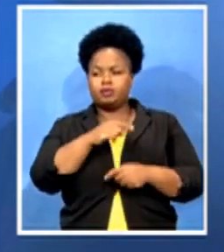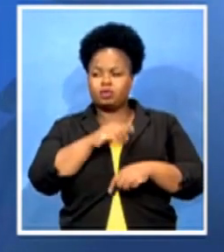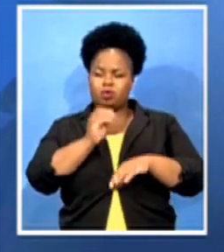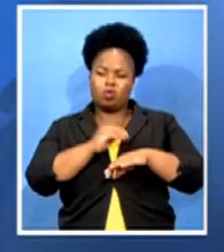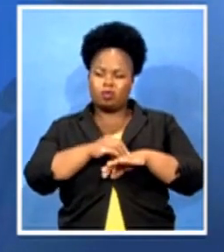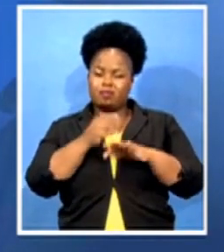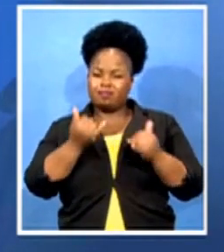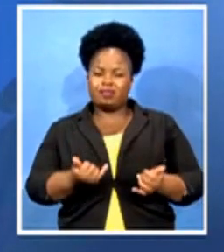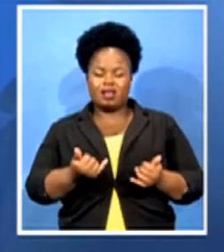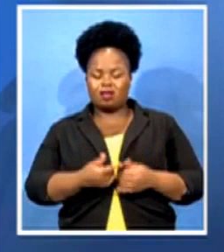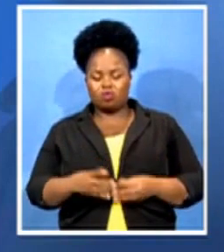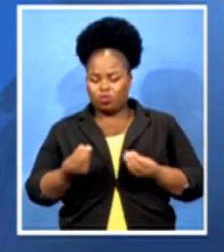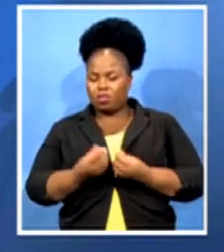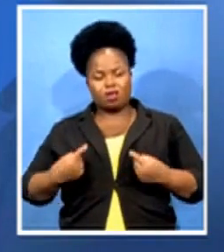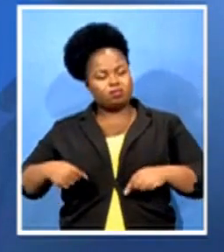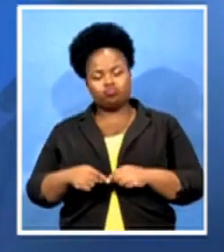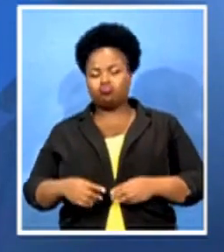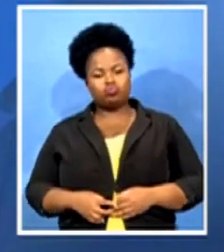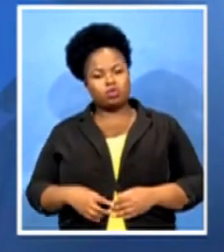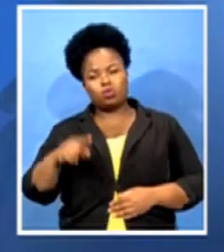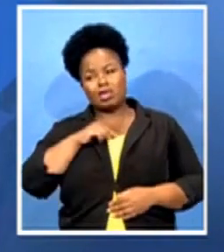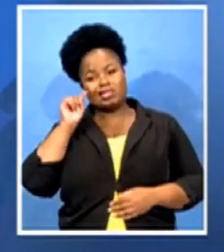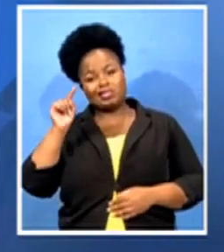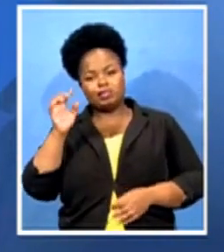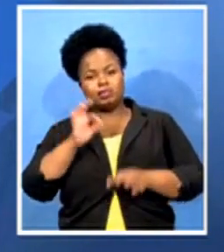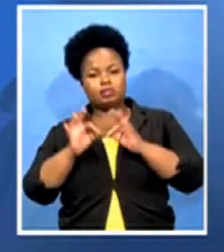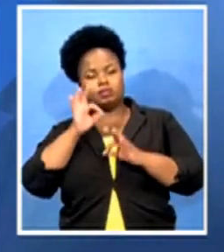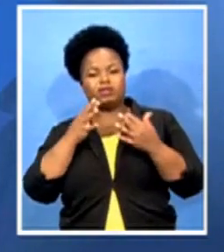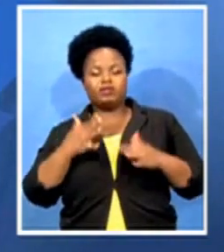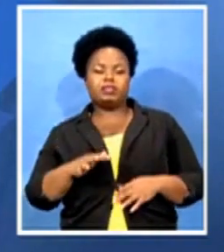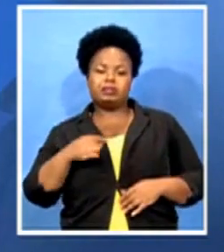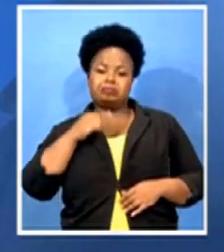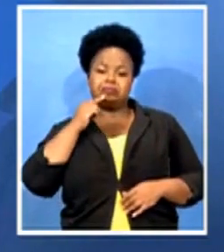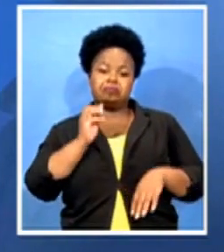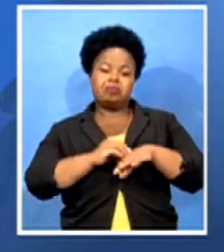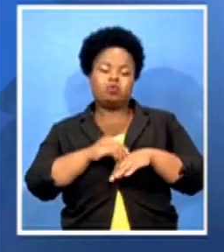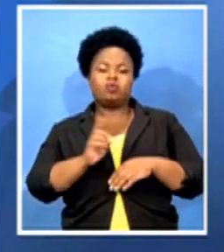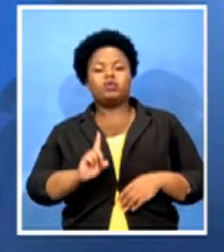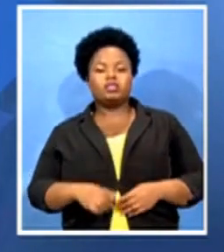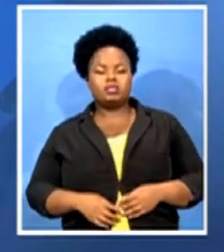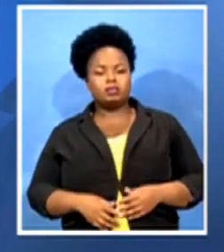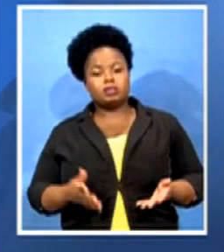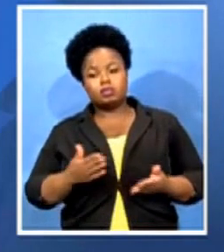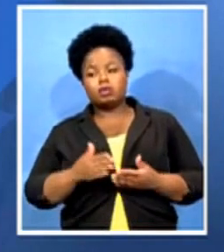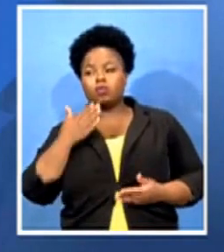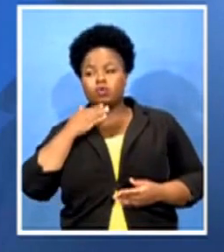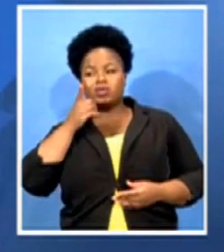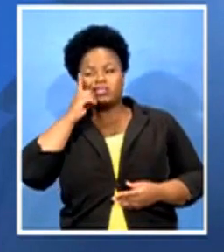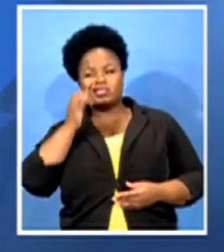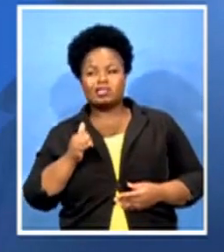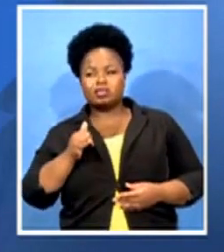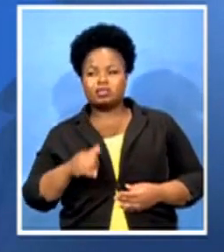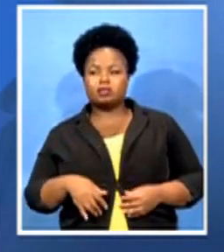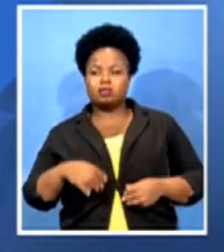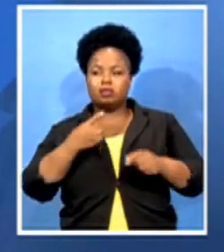She has explained what could be the problems, those who are checking other documentations. So we cannot be